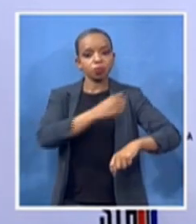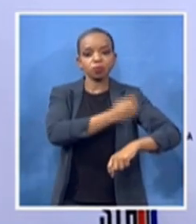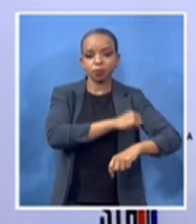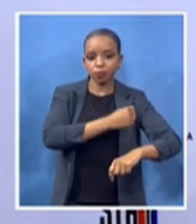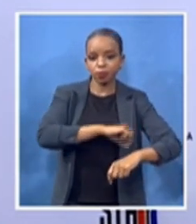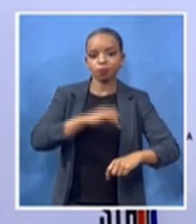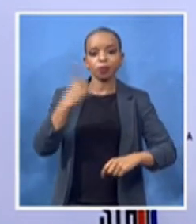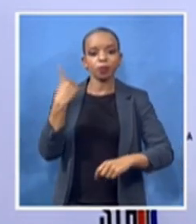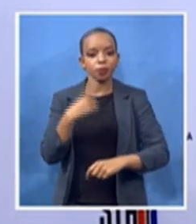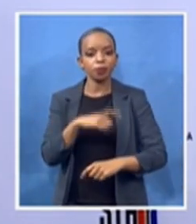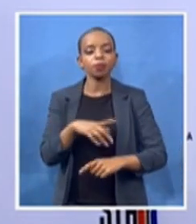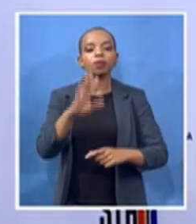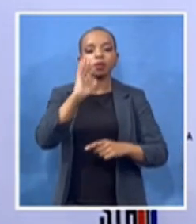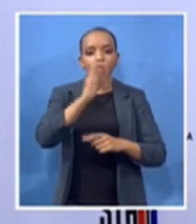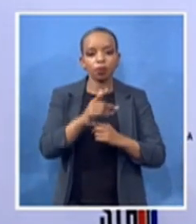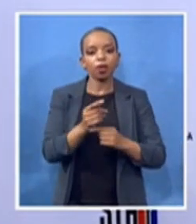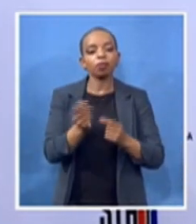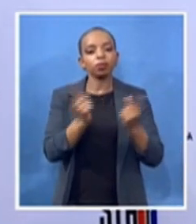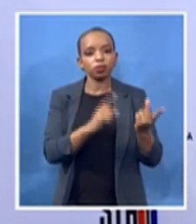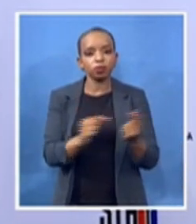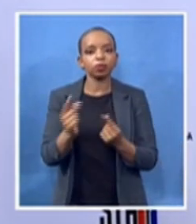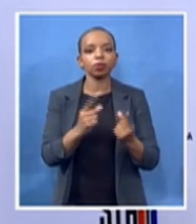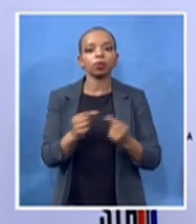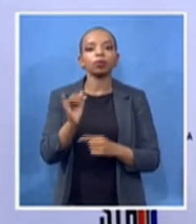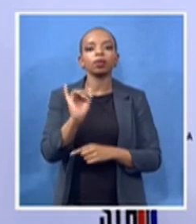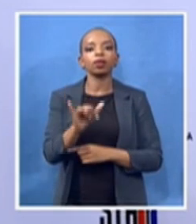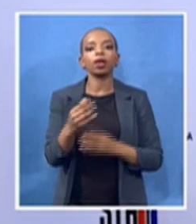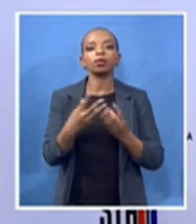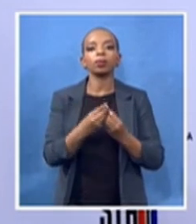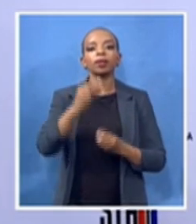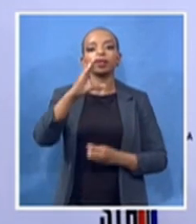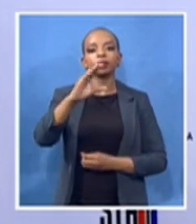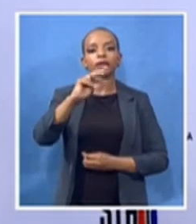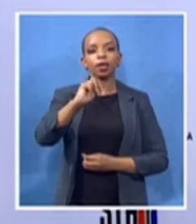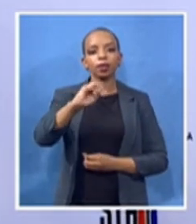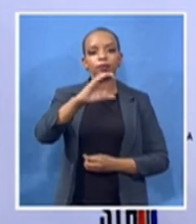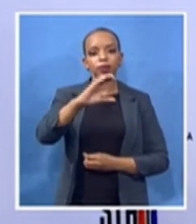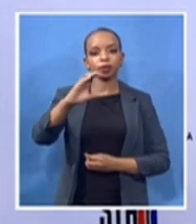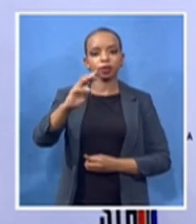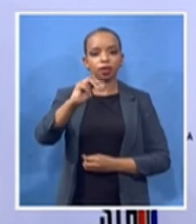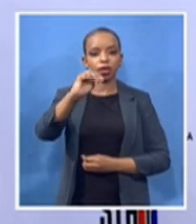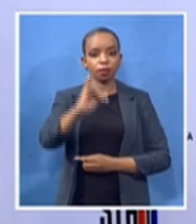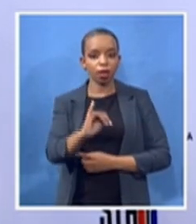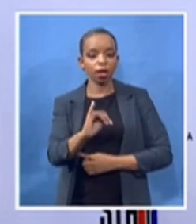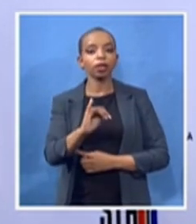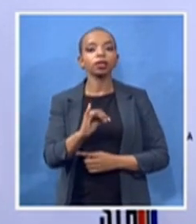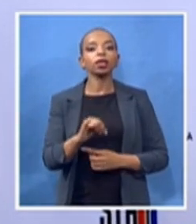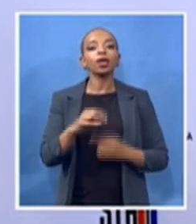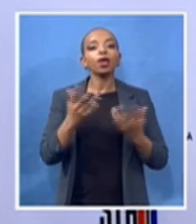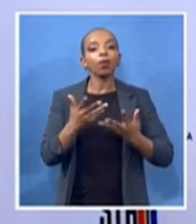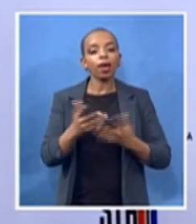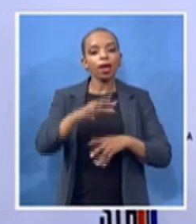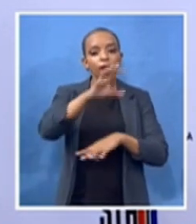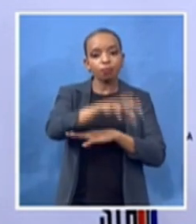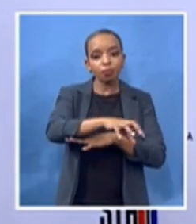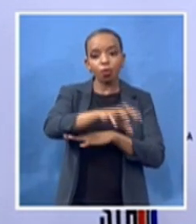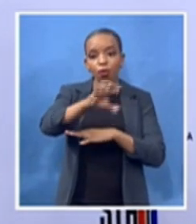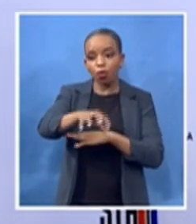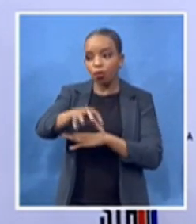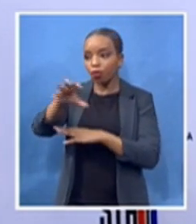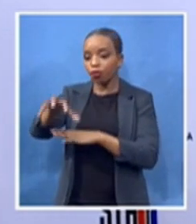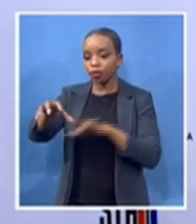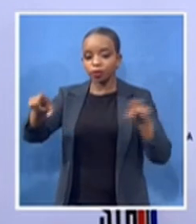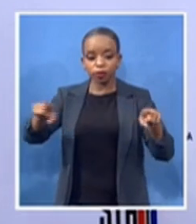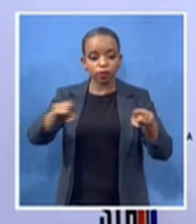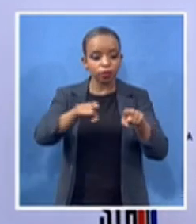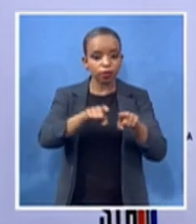again intergenerational conversations in provinces that specifically related to her life so that is limpopo